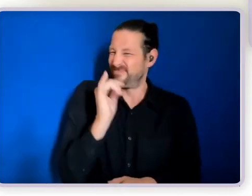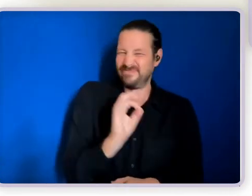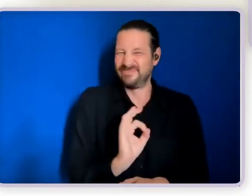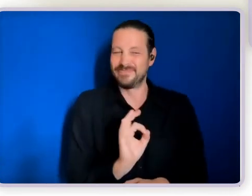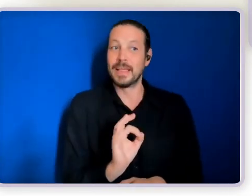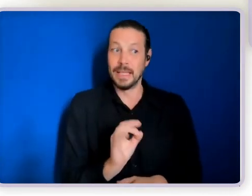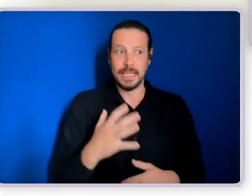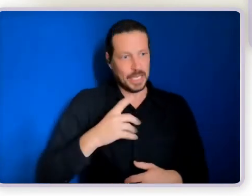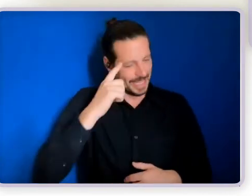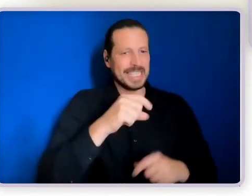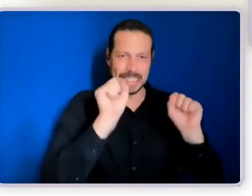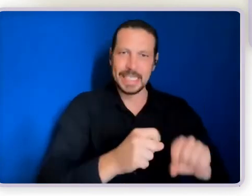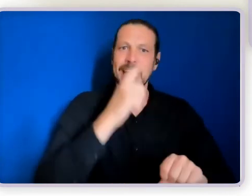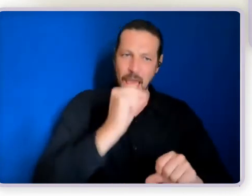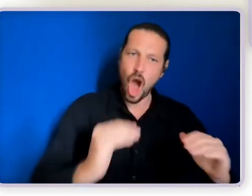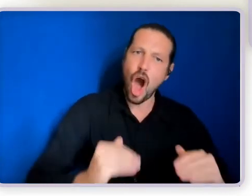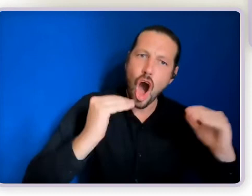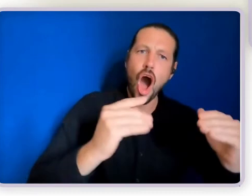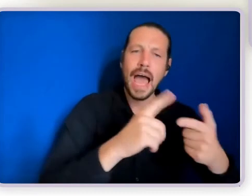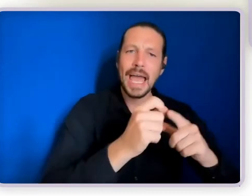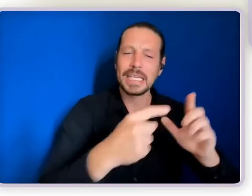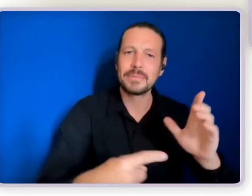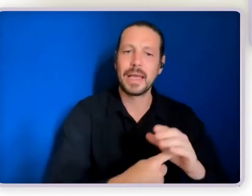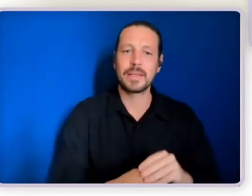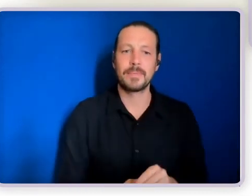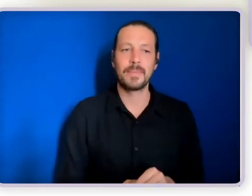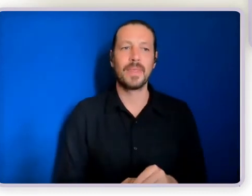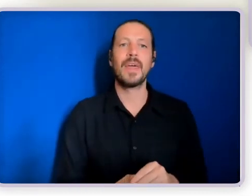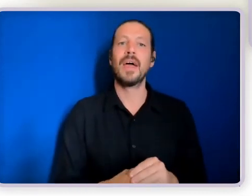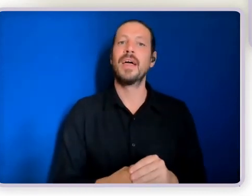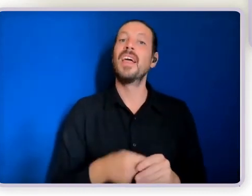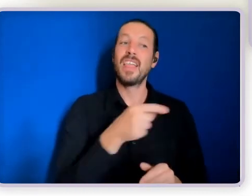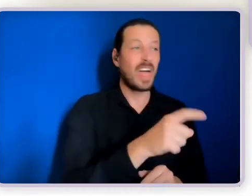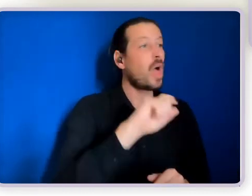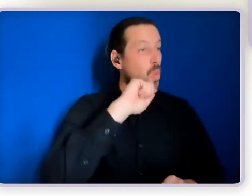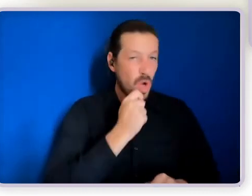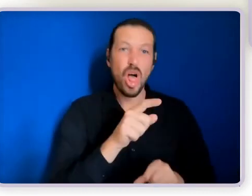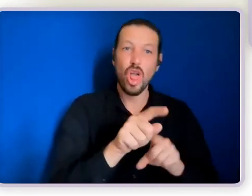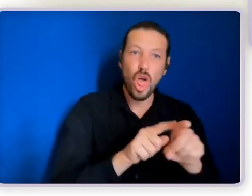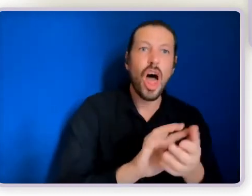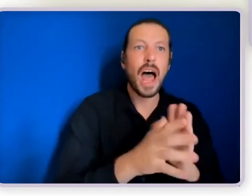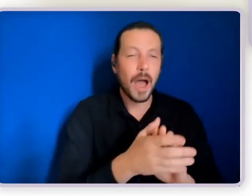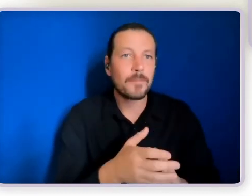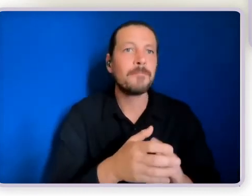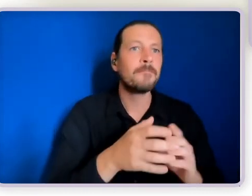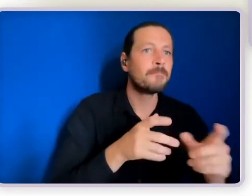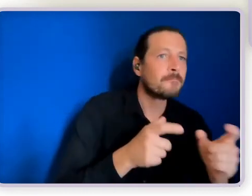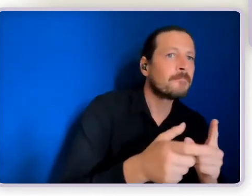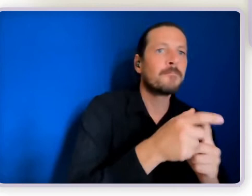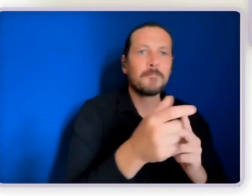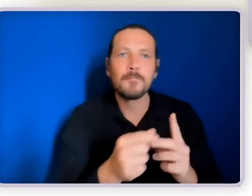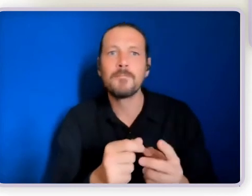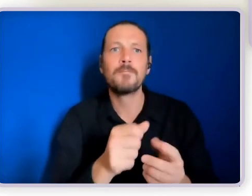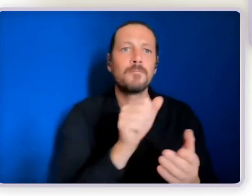to make choices and they become empowered through a process of creating a good life for themselves through a process of having a circle of supportive